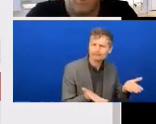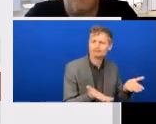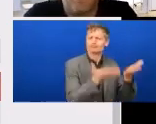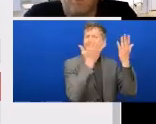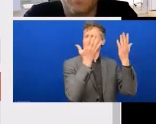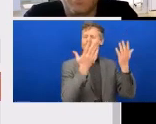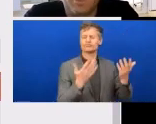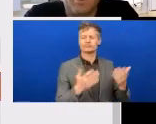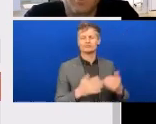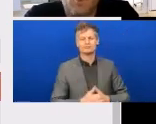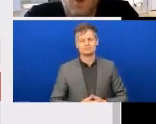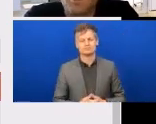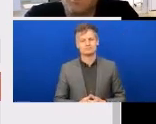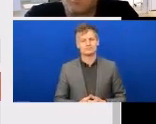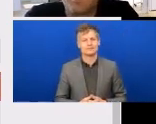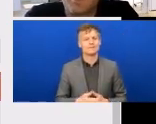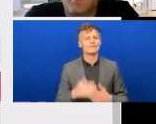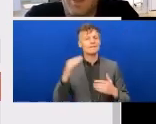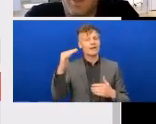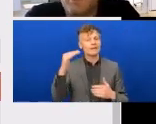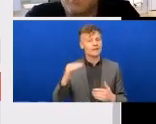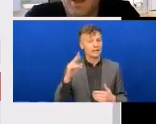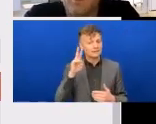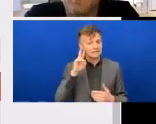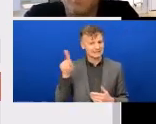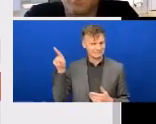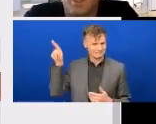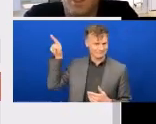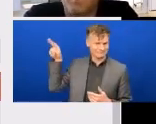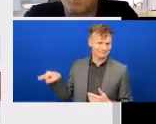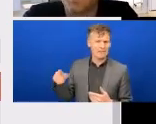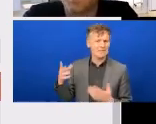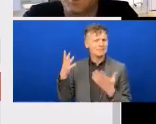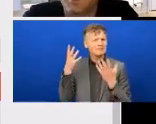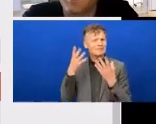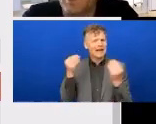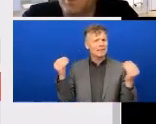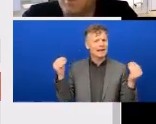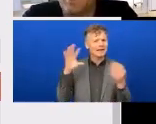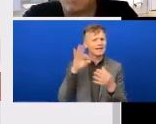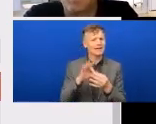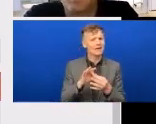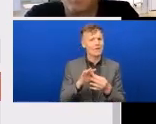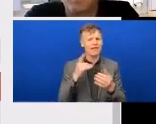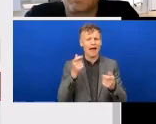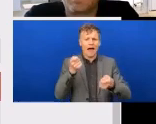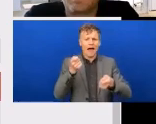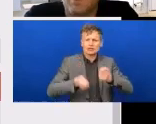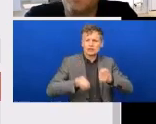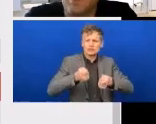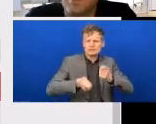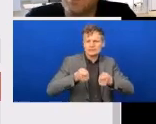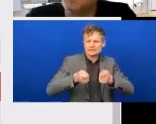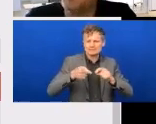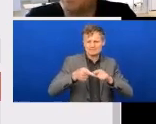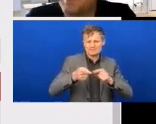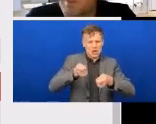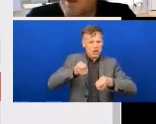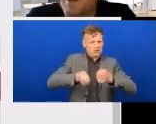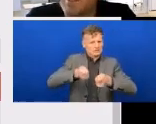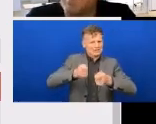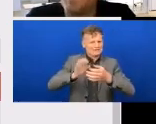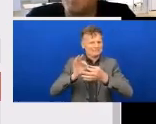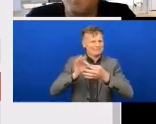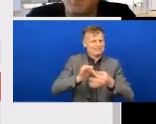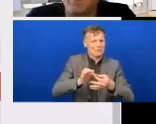And then you'll see there's quite a lot of content there around adjustments and adjustments relating to specific